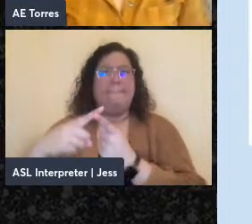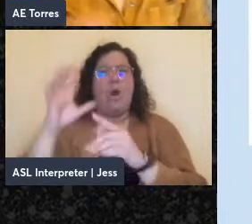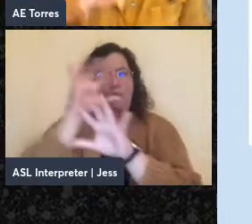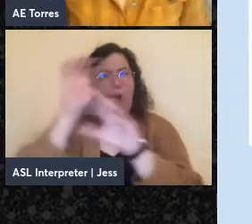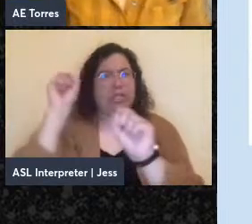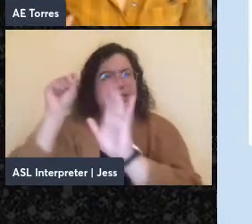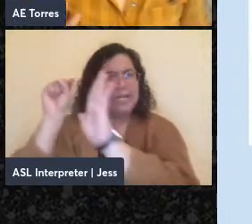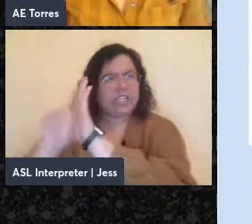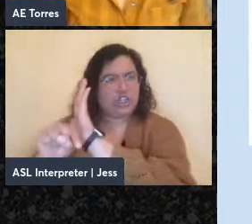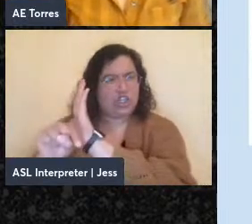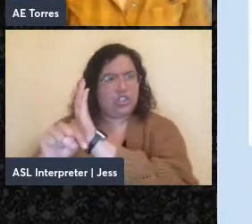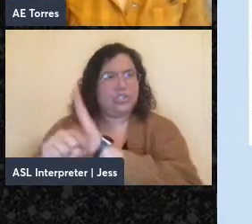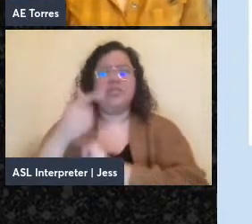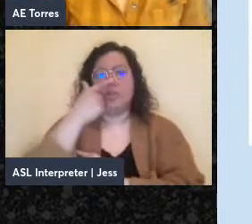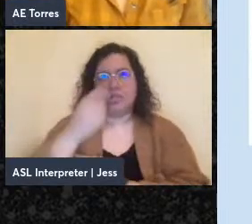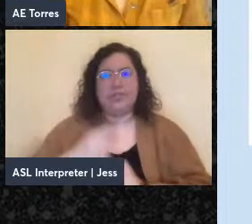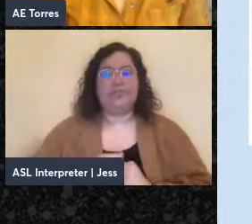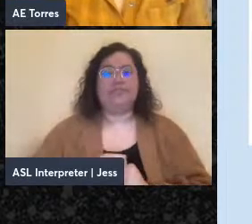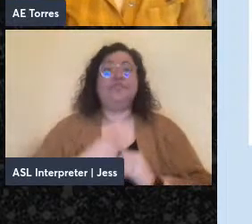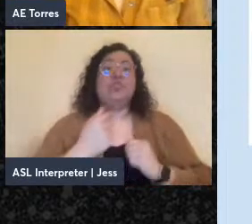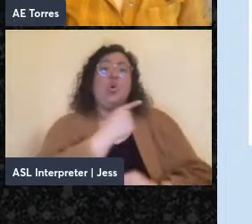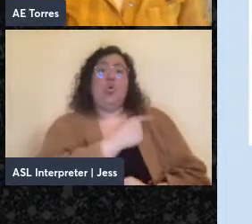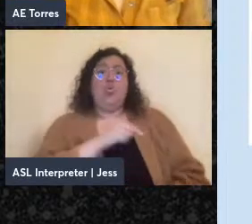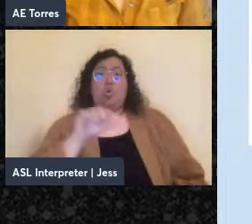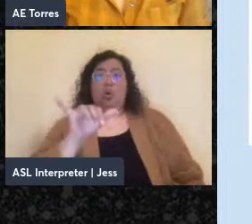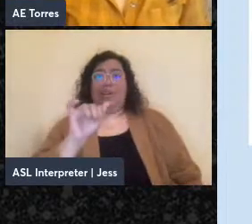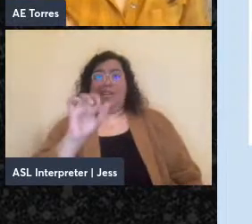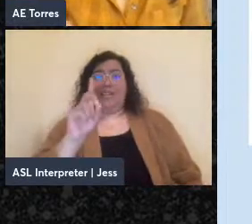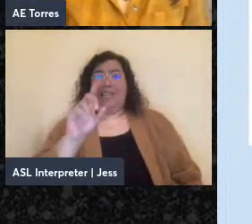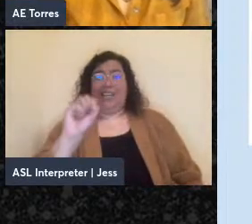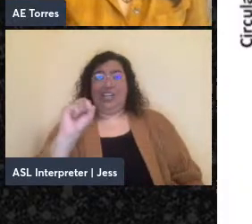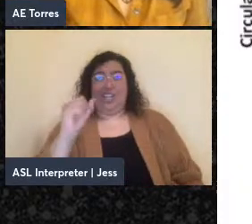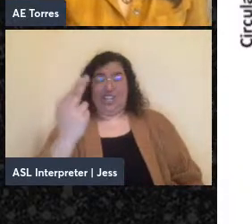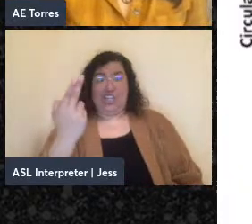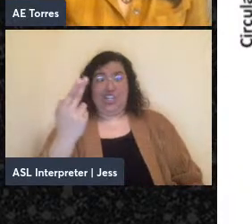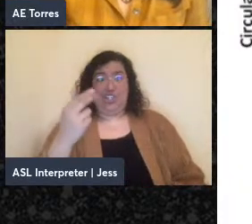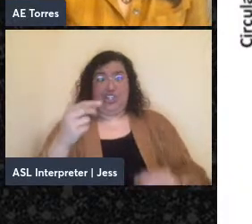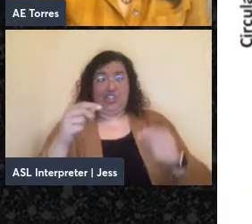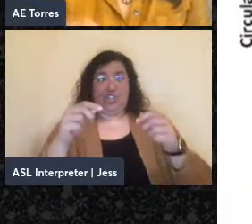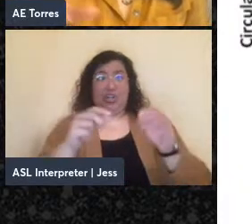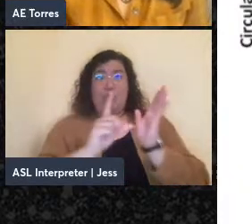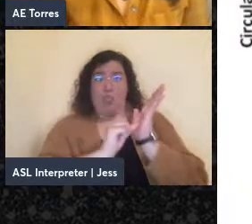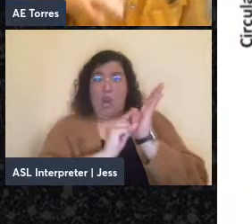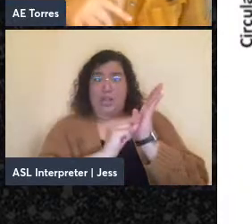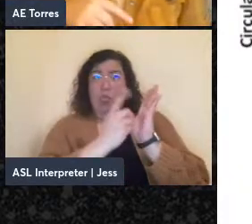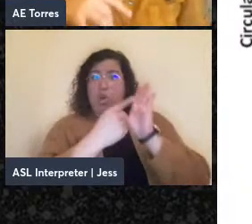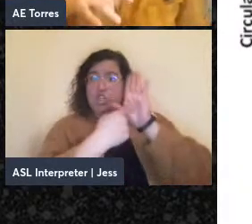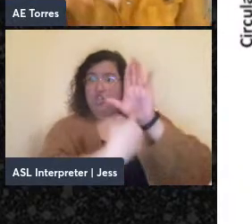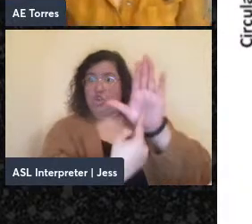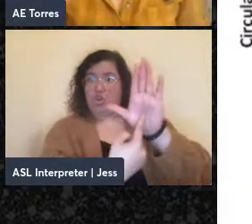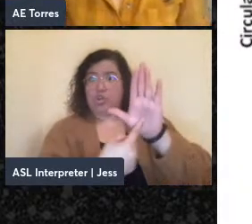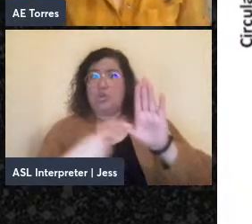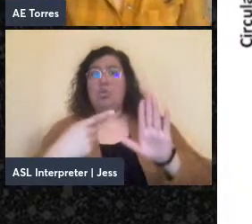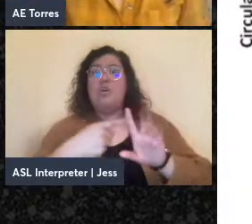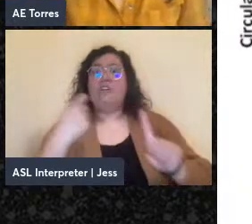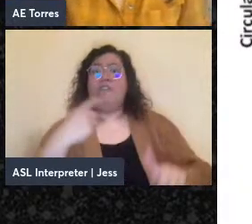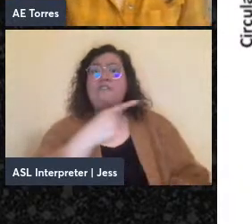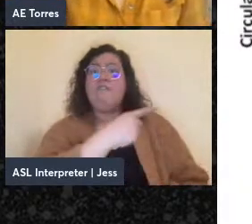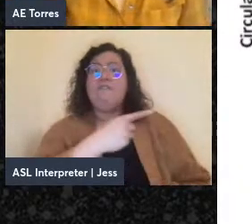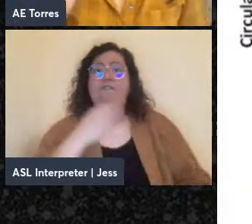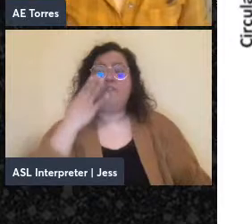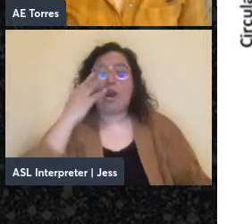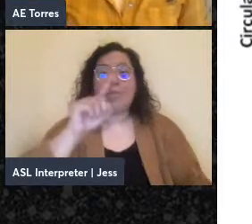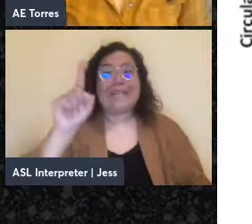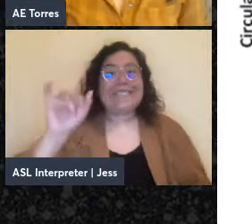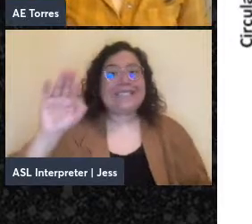the scope of the Yiddish anarchist press using some graphics, which are by Kenyon Zimmer, but from his first book, not from the